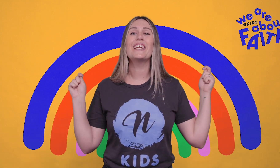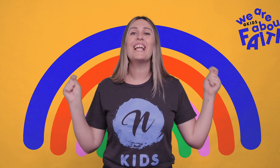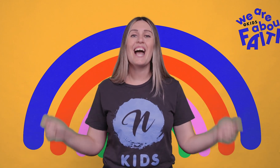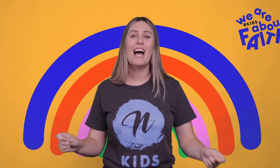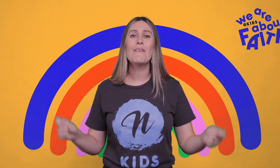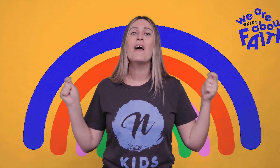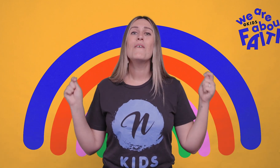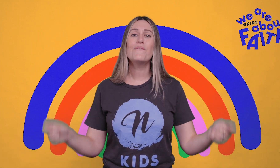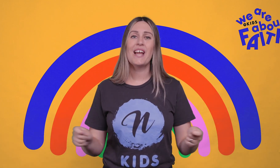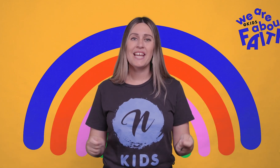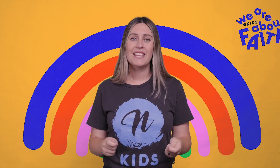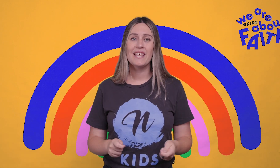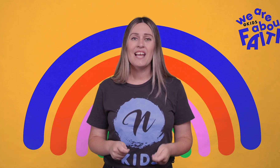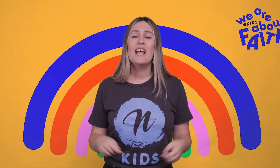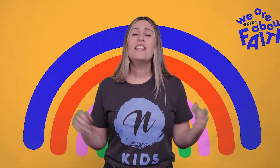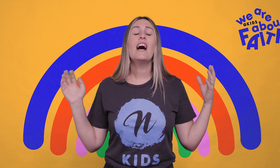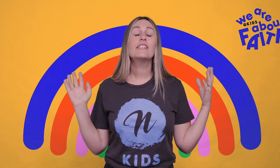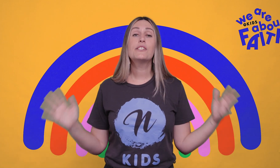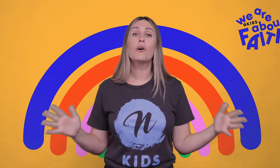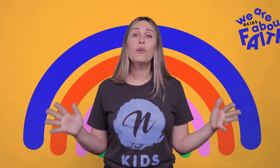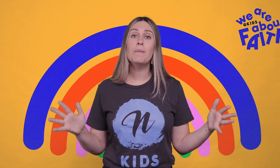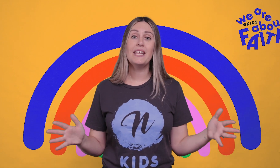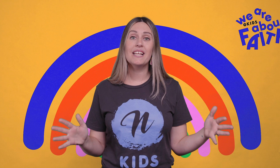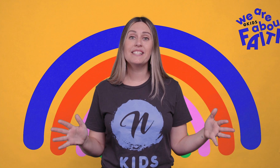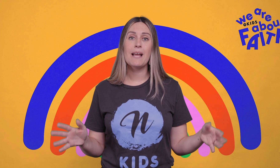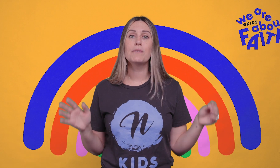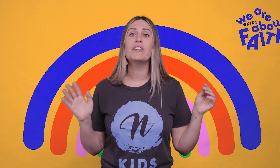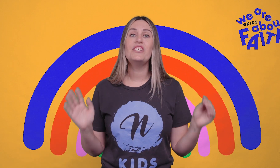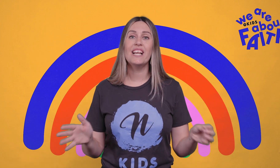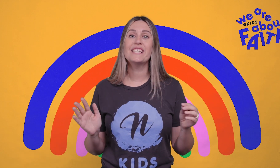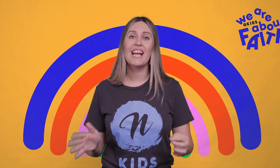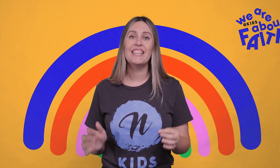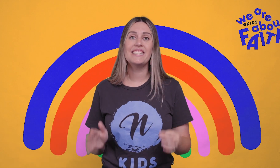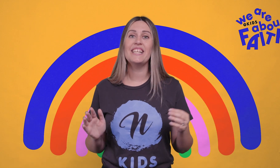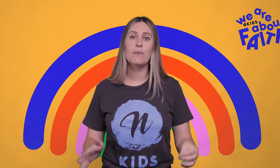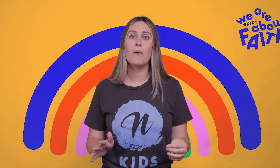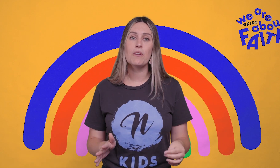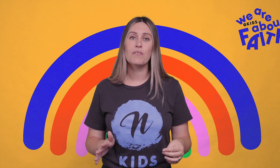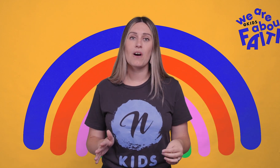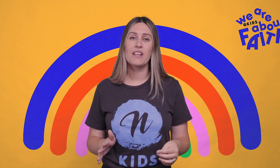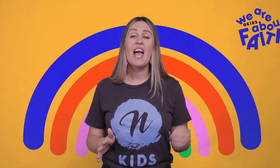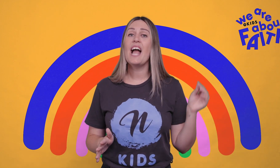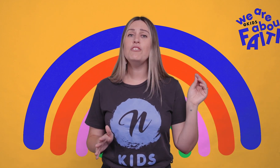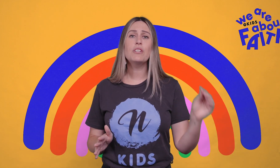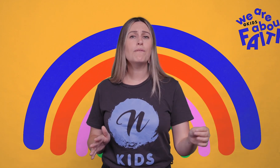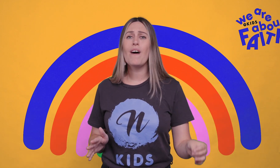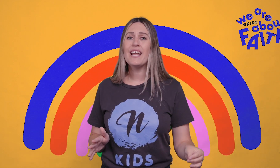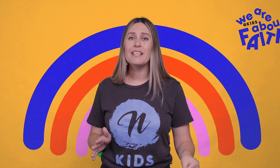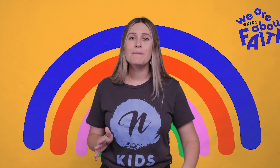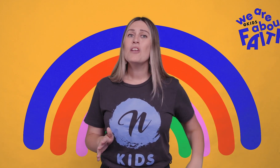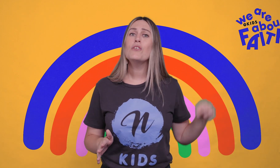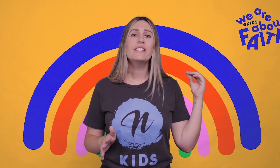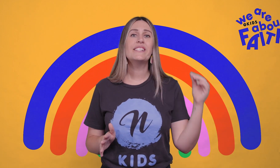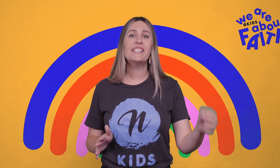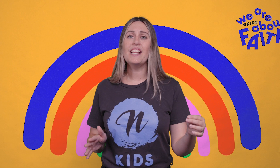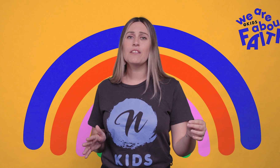and we can have faith. There are so many examples just like this in the word of God and you can find